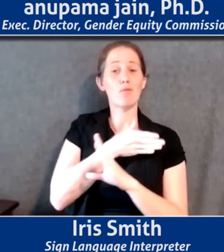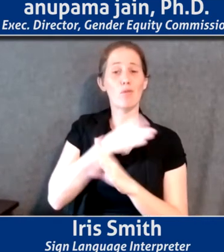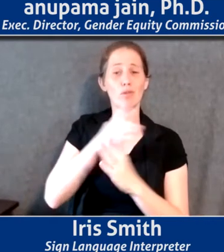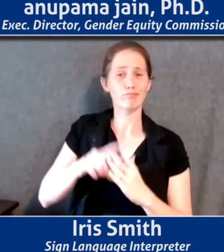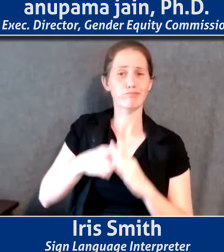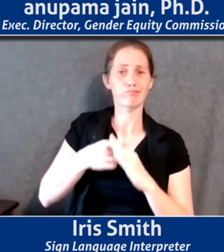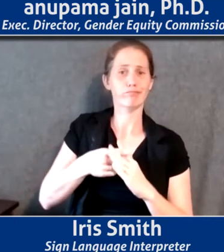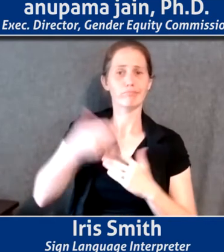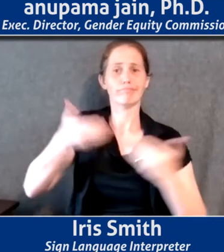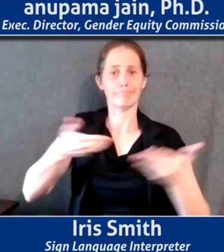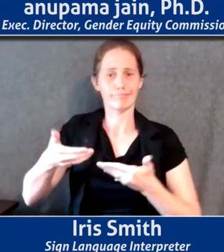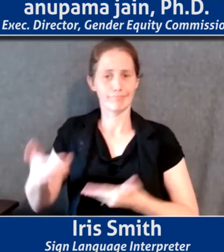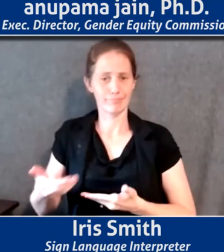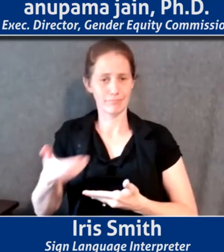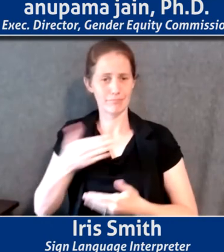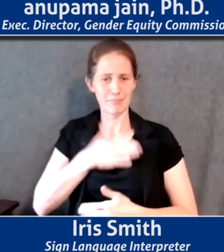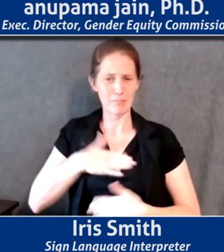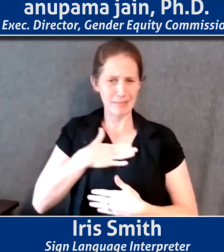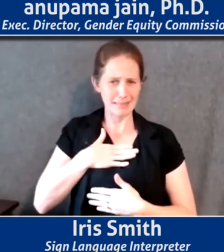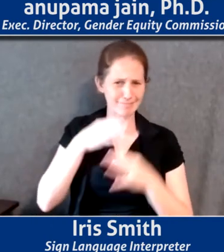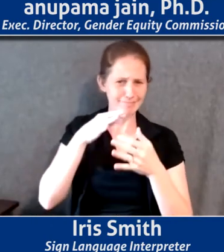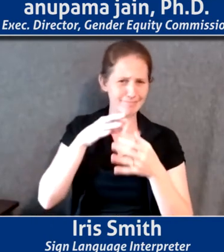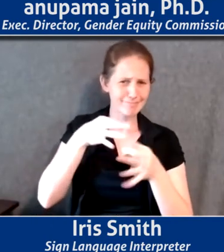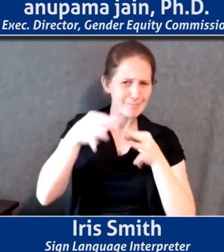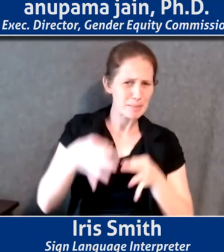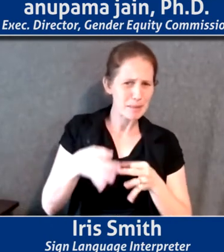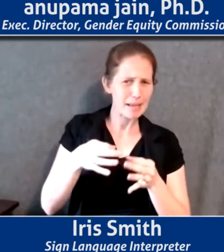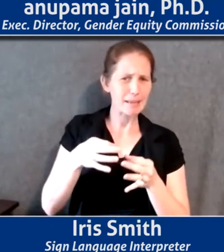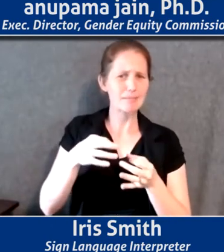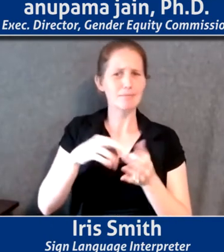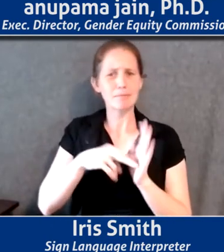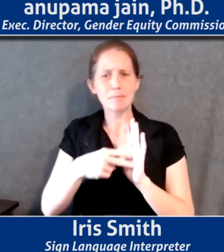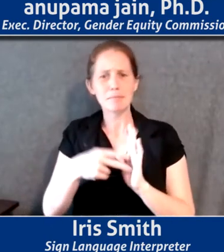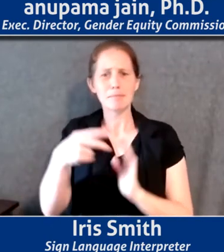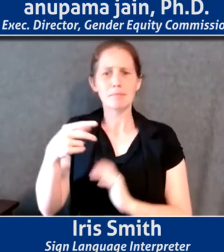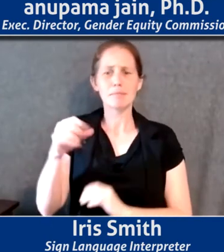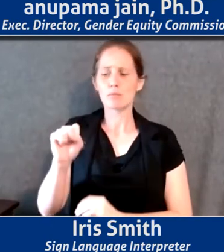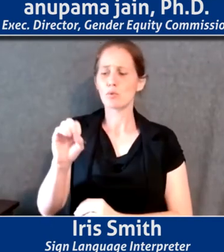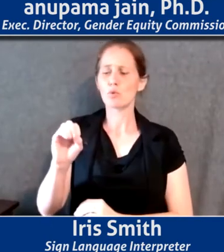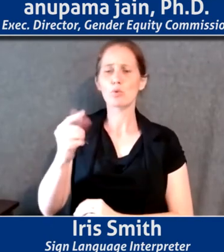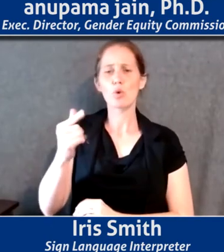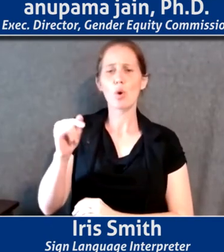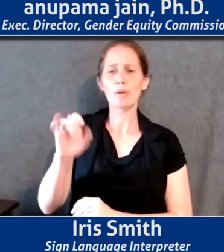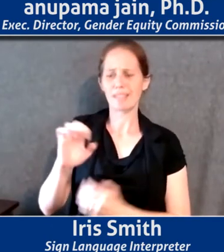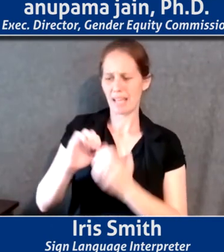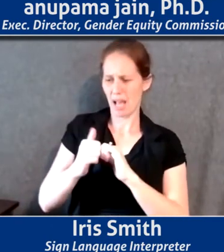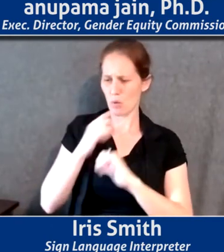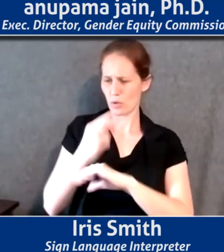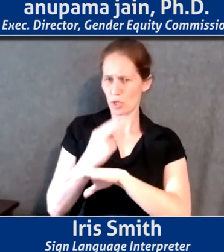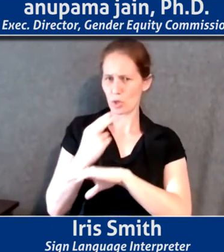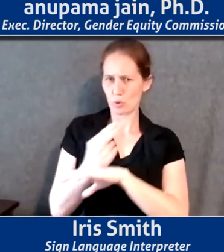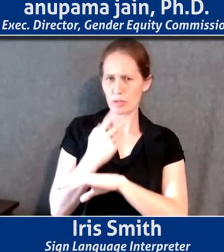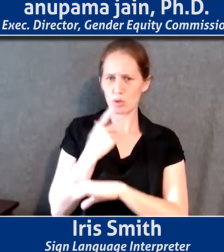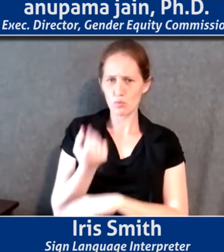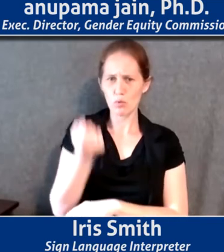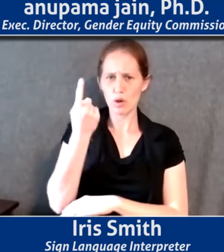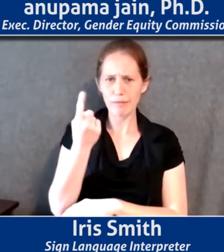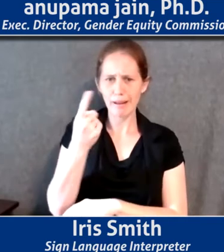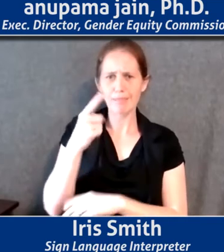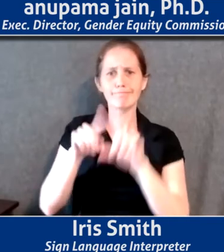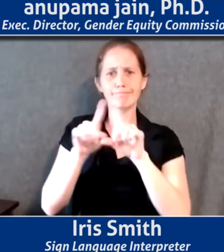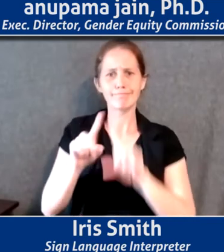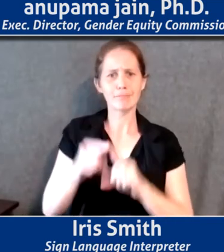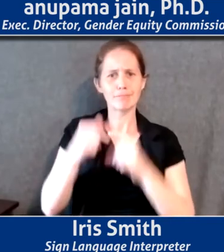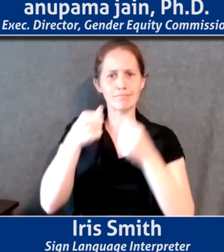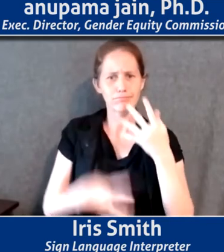introductions, could we just speak about what the term SOGI means and how we can use it to understand the buckets of mayor's office activity that we're going to talk about today?